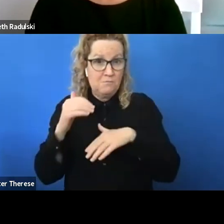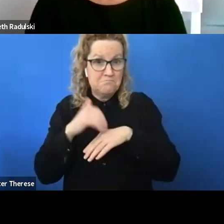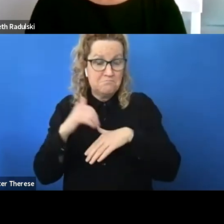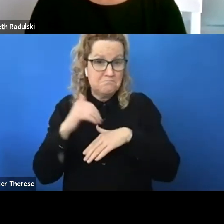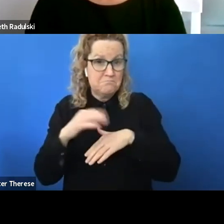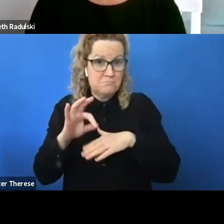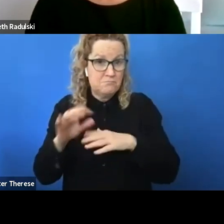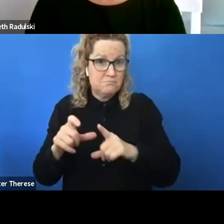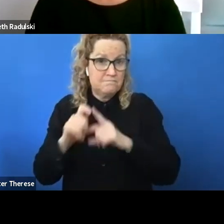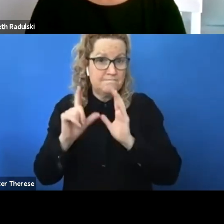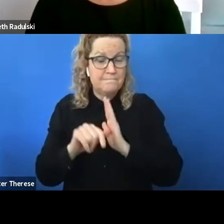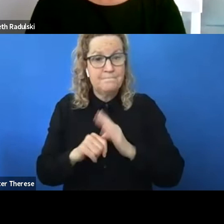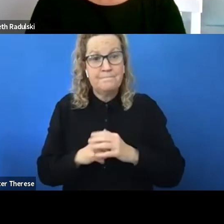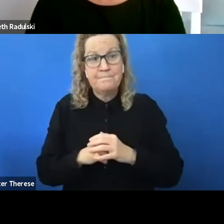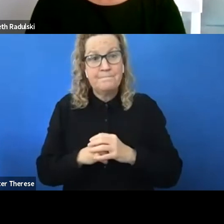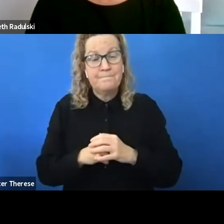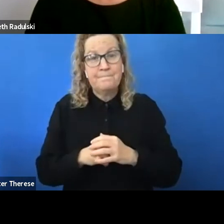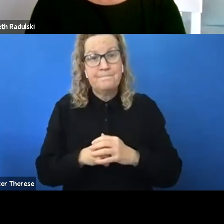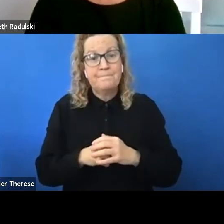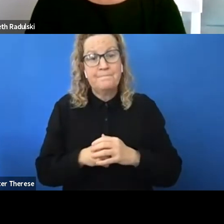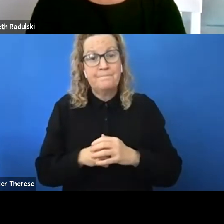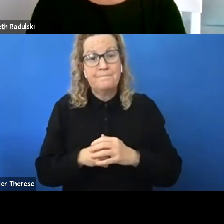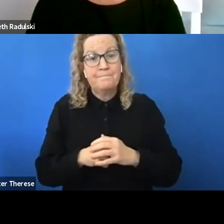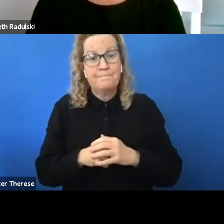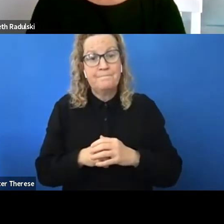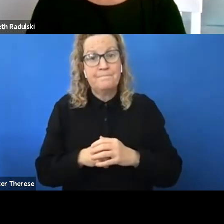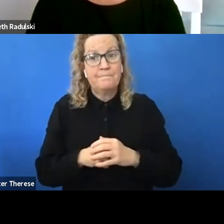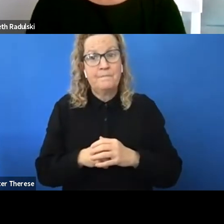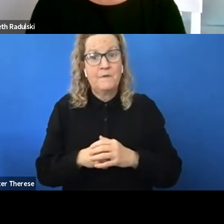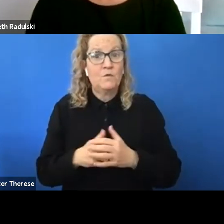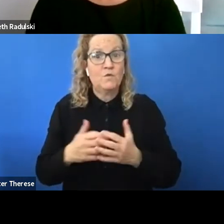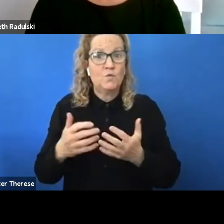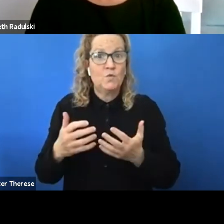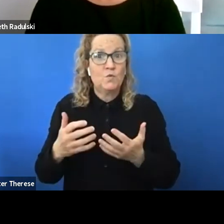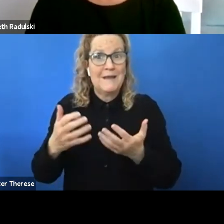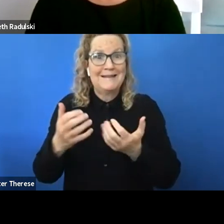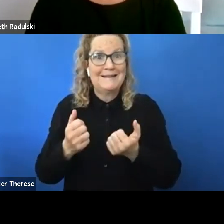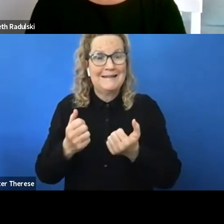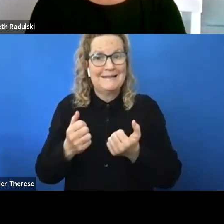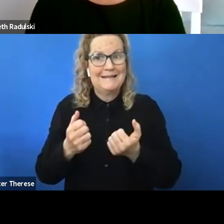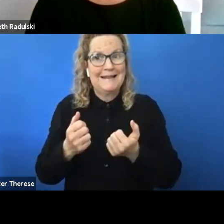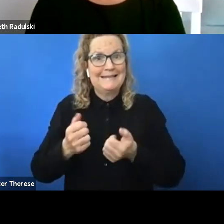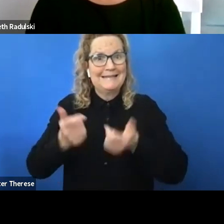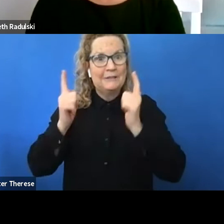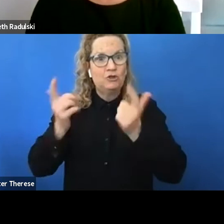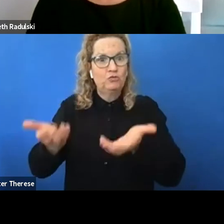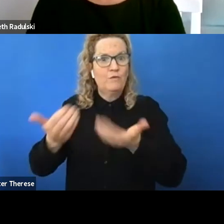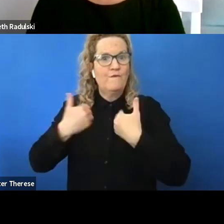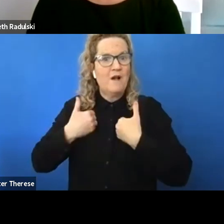um being able to um have get the teachers to provide